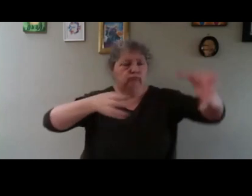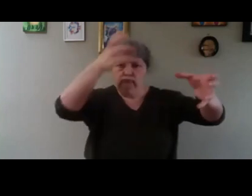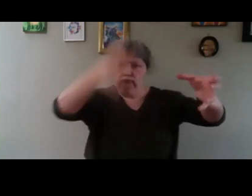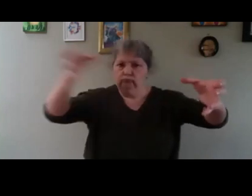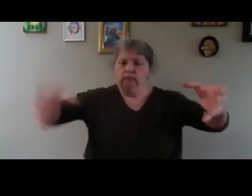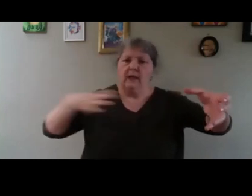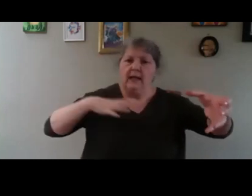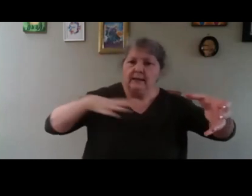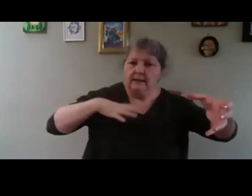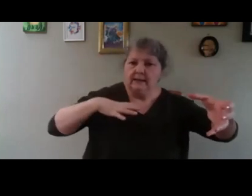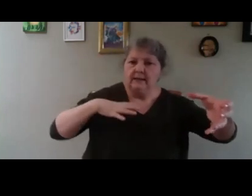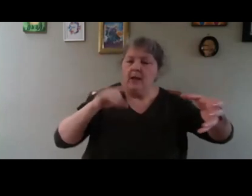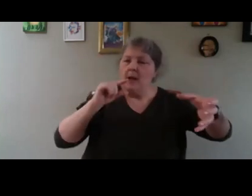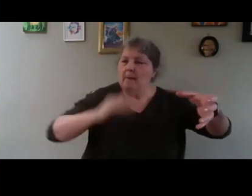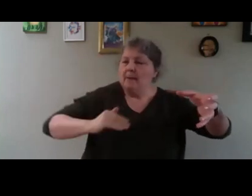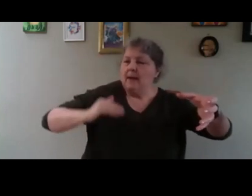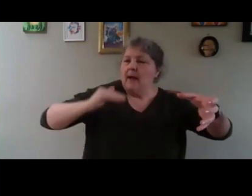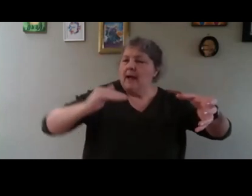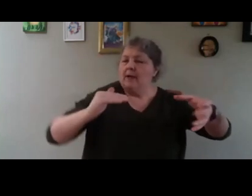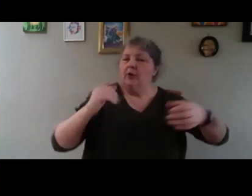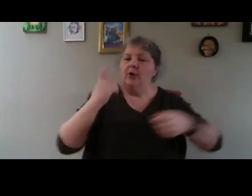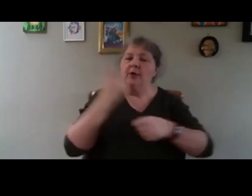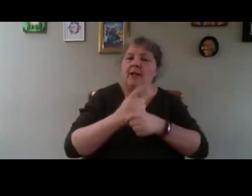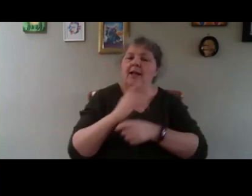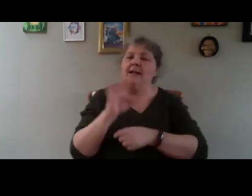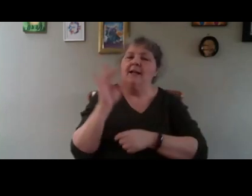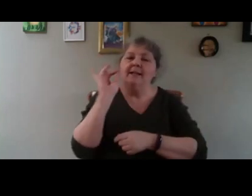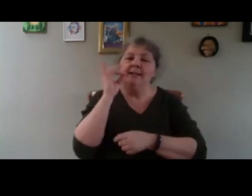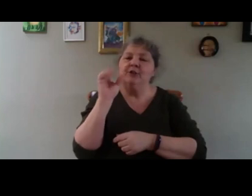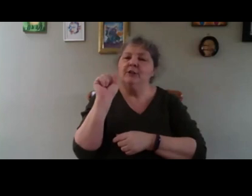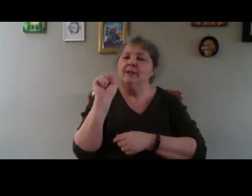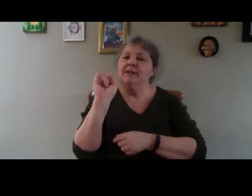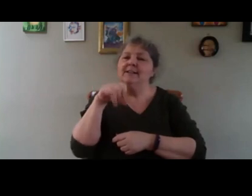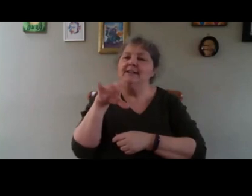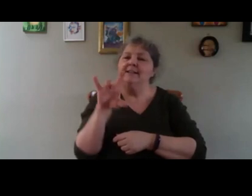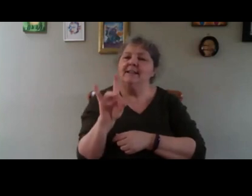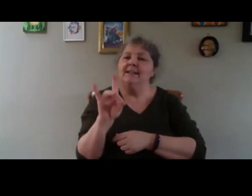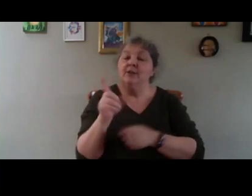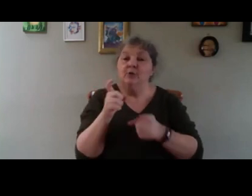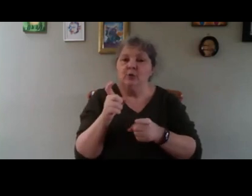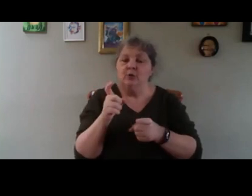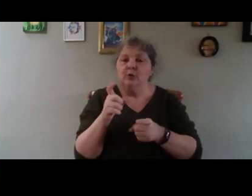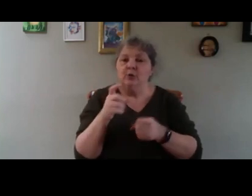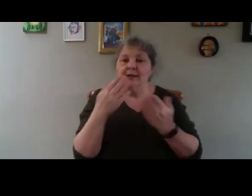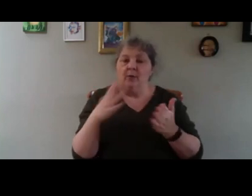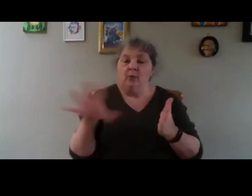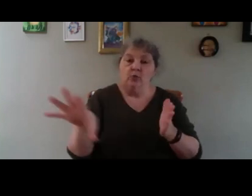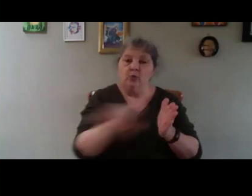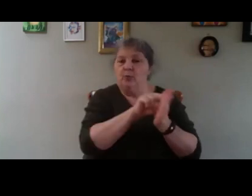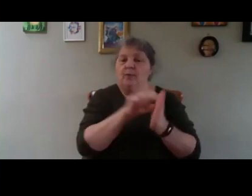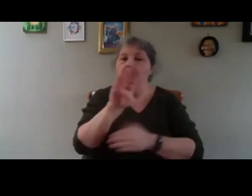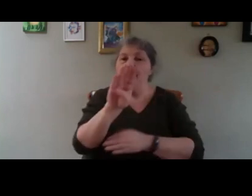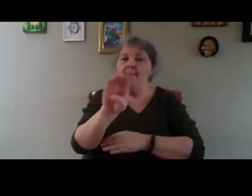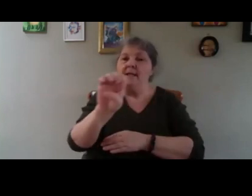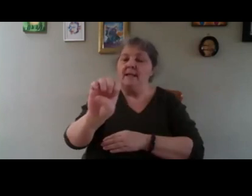a bit higher than a kitchen sink, but it's still a good height. So now I'm going to remove the beads and